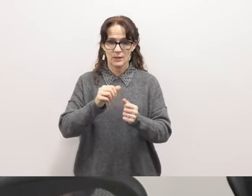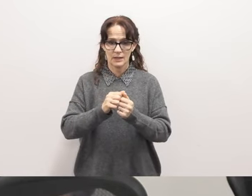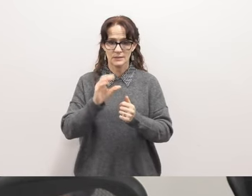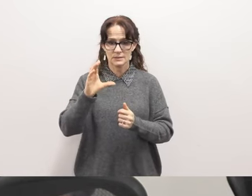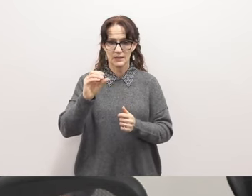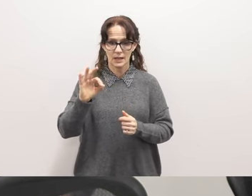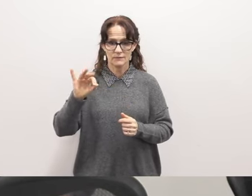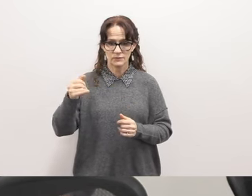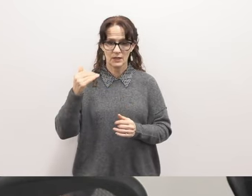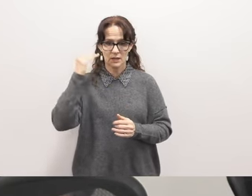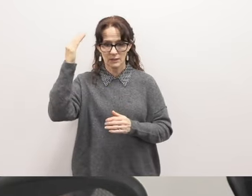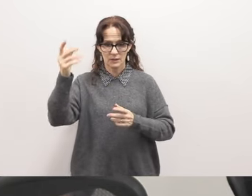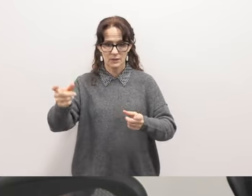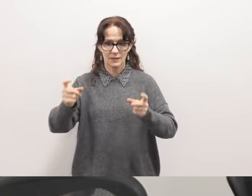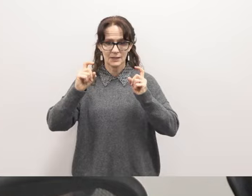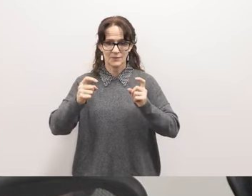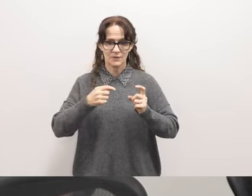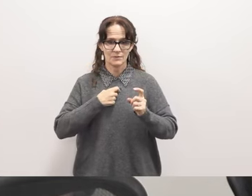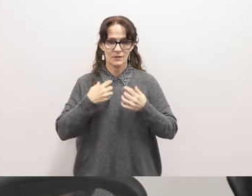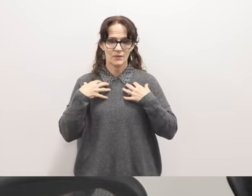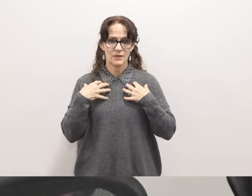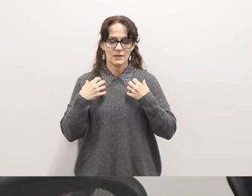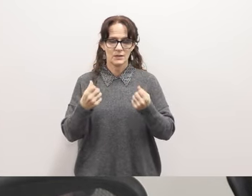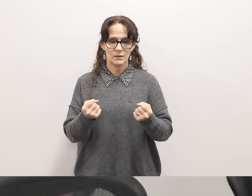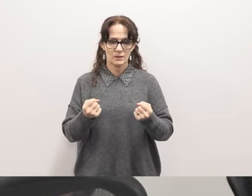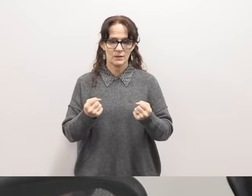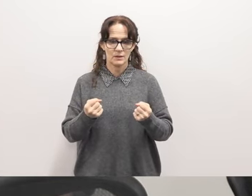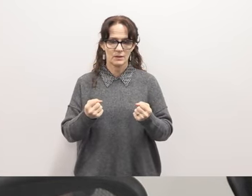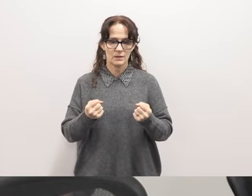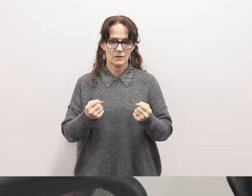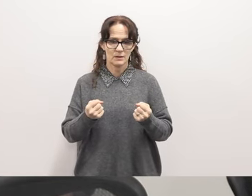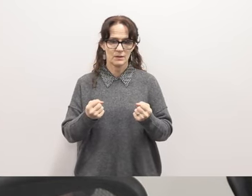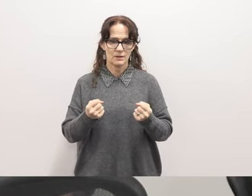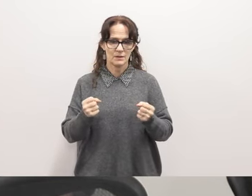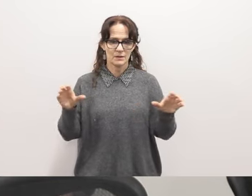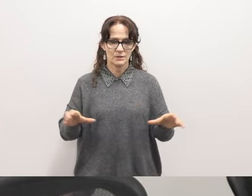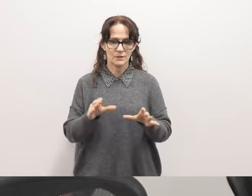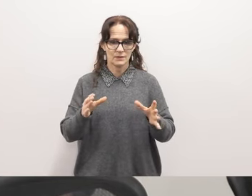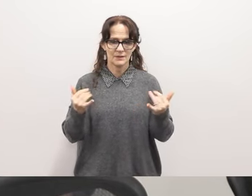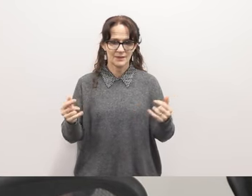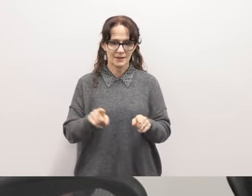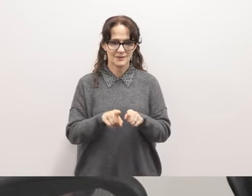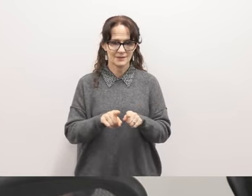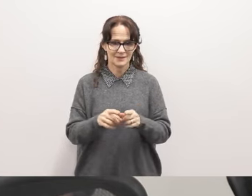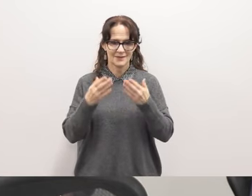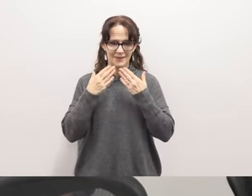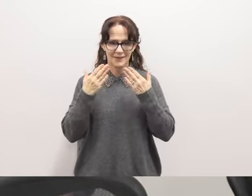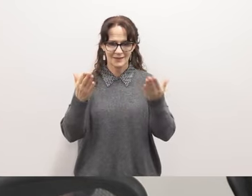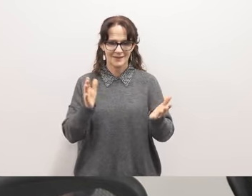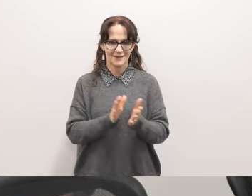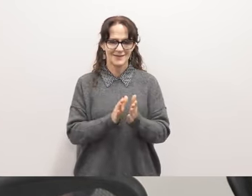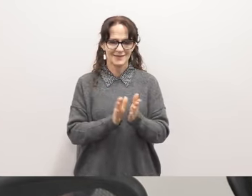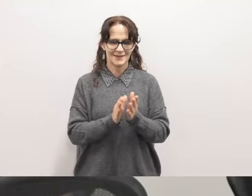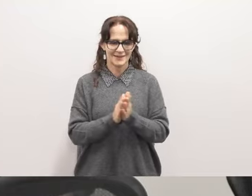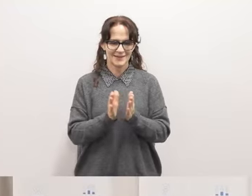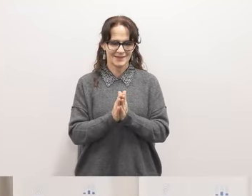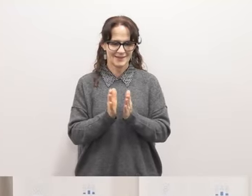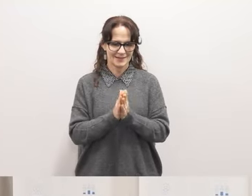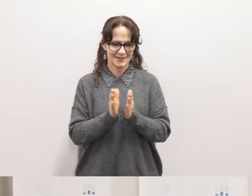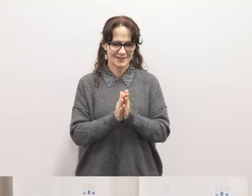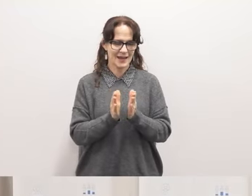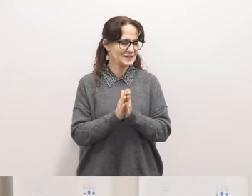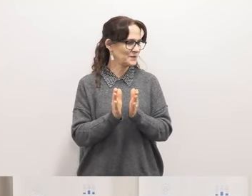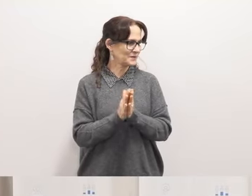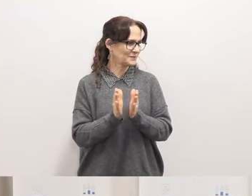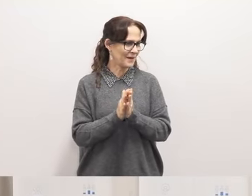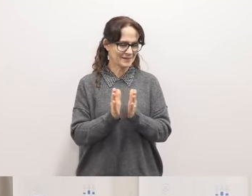they also have given me the strength to do things like this. Thank you. Thank you.